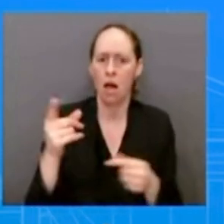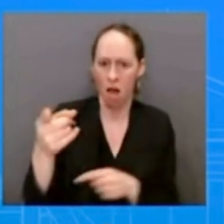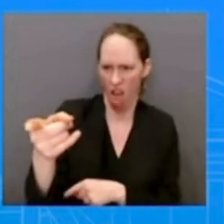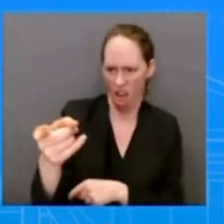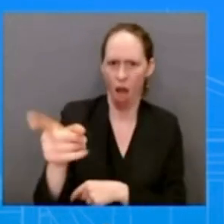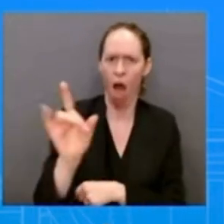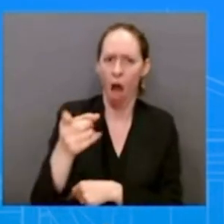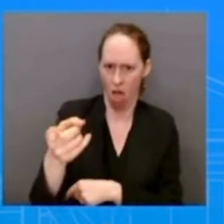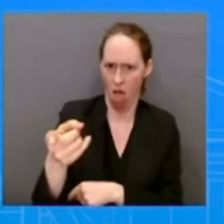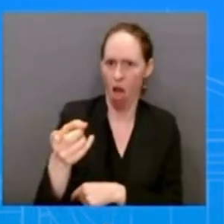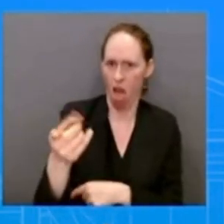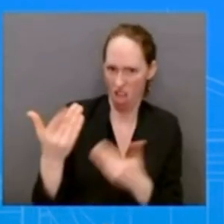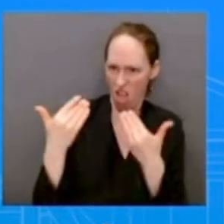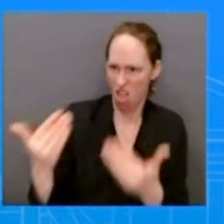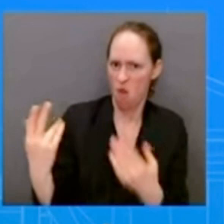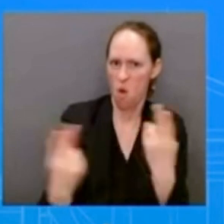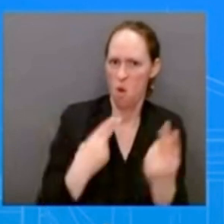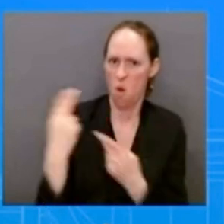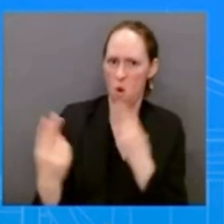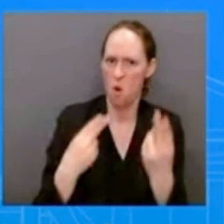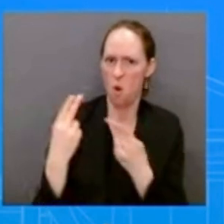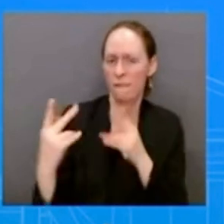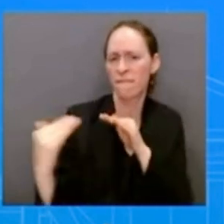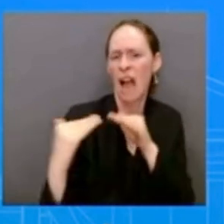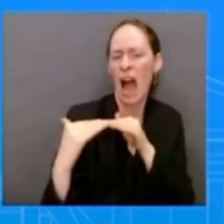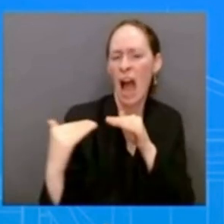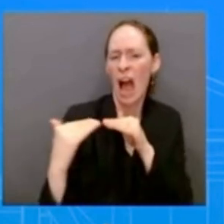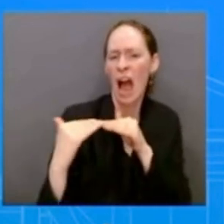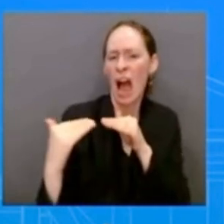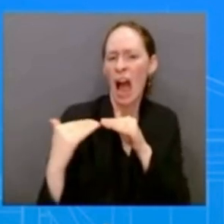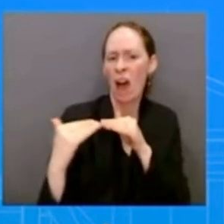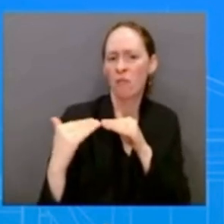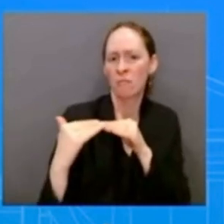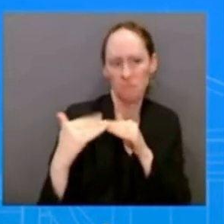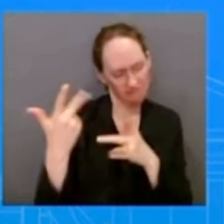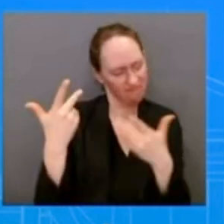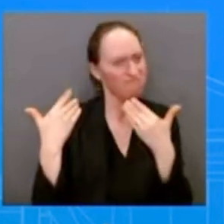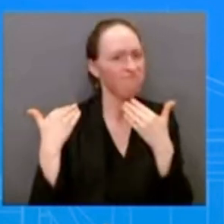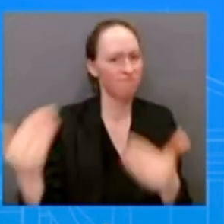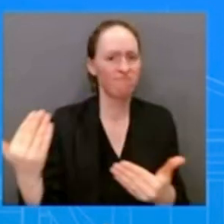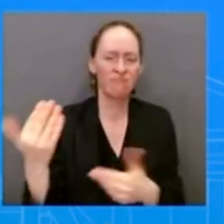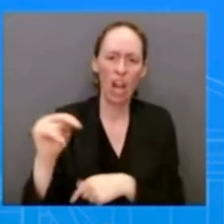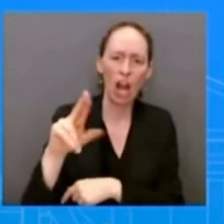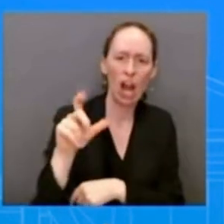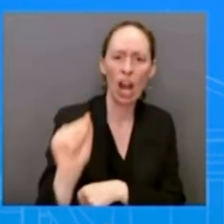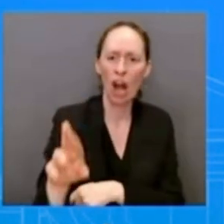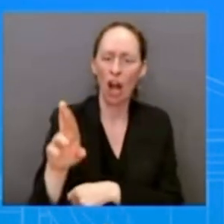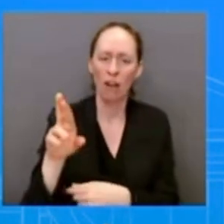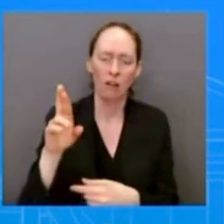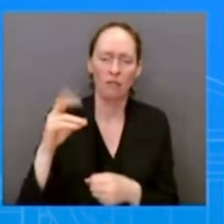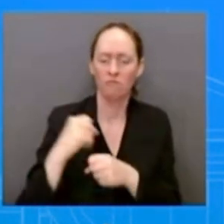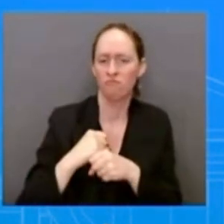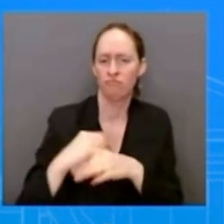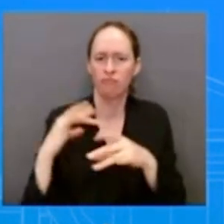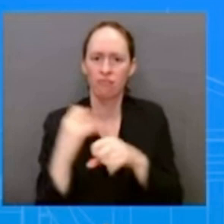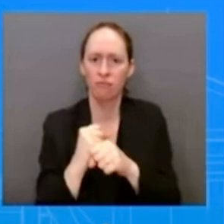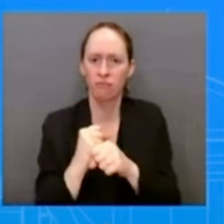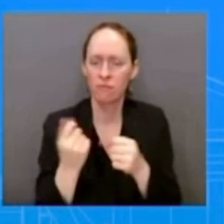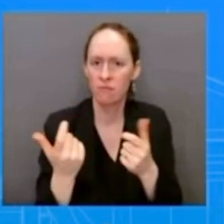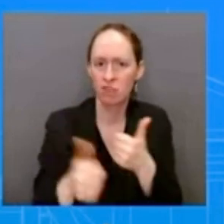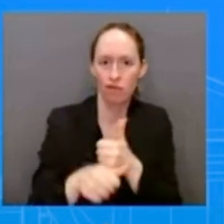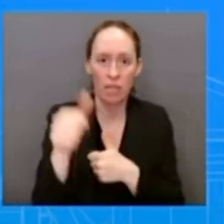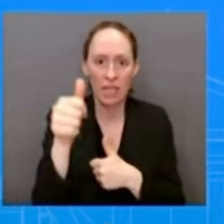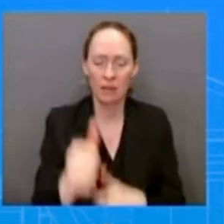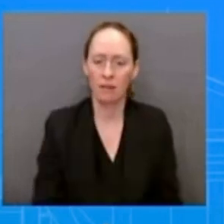saying that Lukashenko said you mean in reference to the depleted uranium has the U.S. sent any of this stuff it's so look we don't typically talk about the